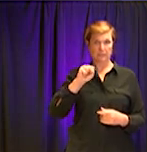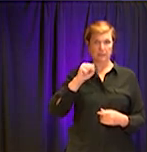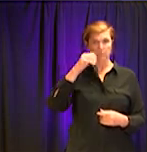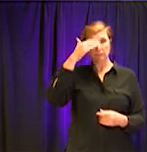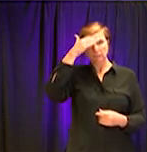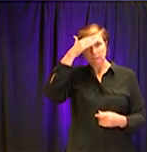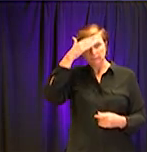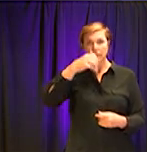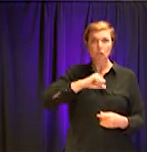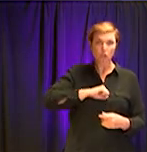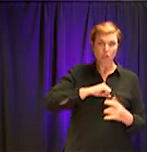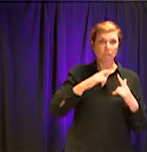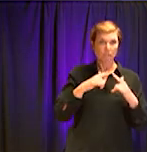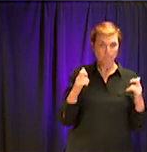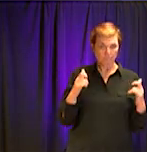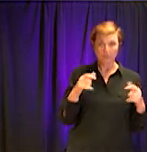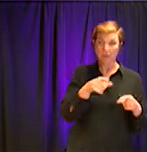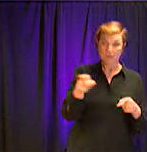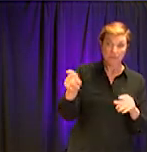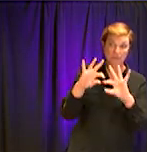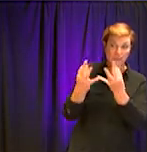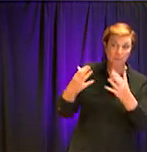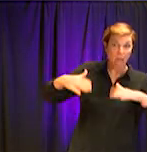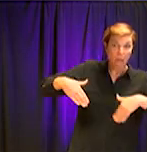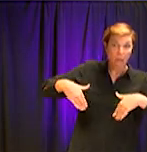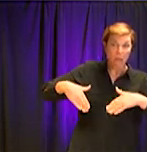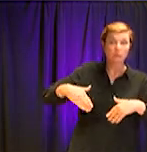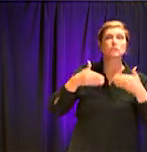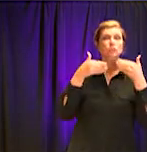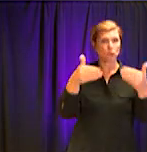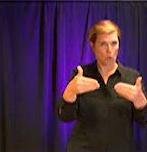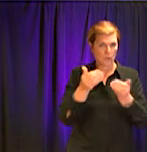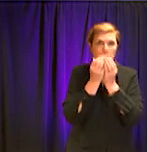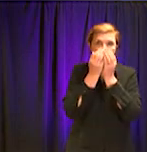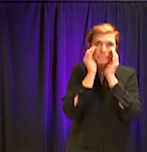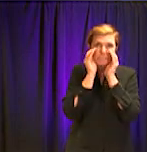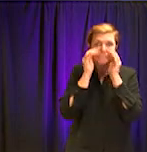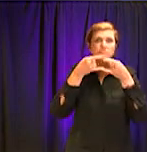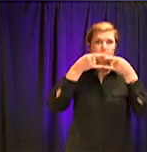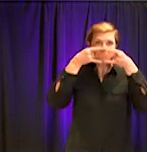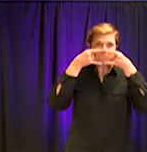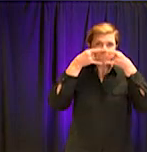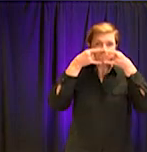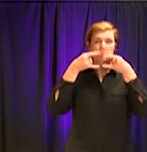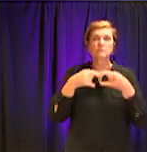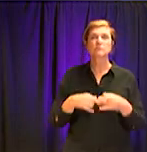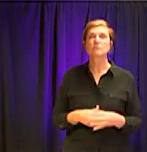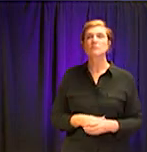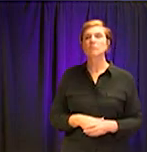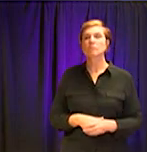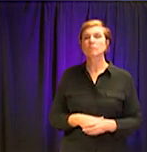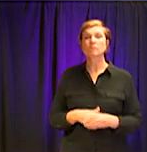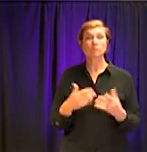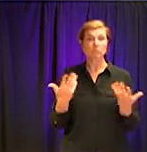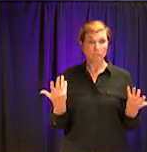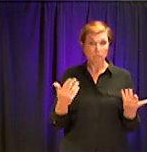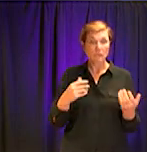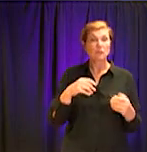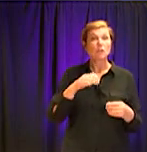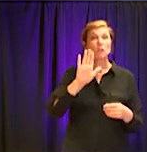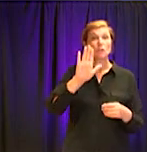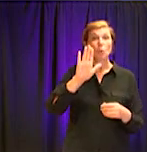you can try to avoid spreading. I would make sure that utensils are, of course, washed in hot water.